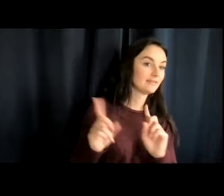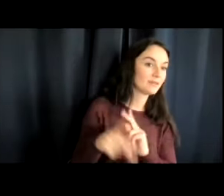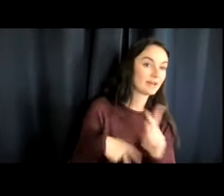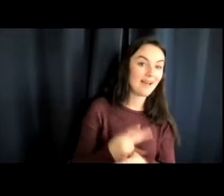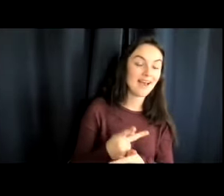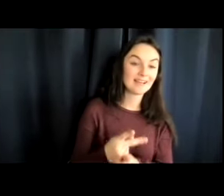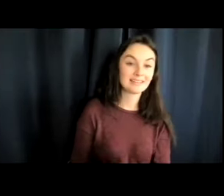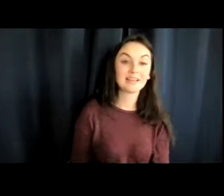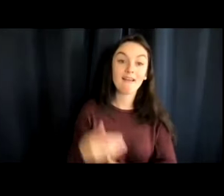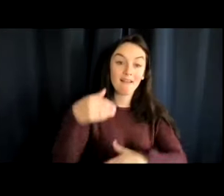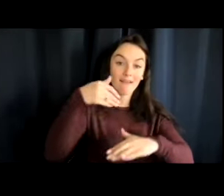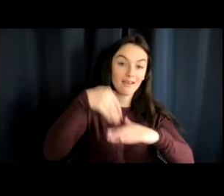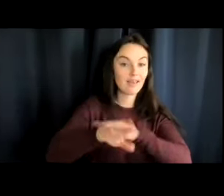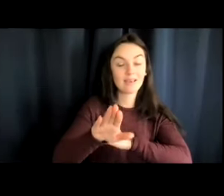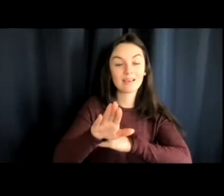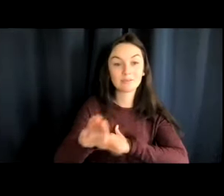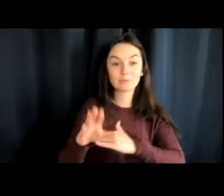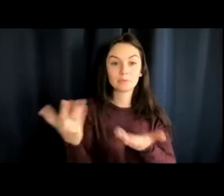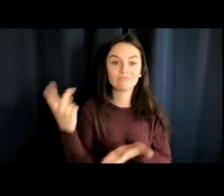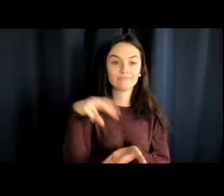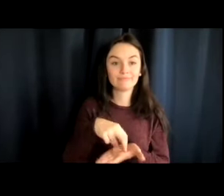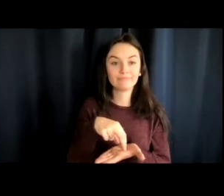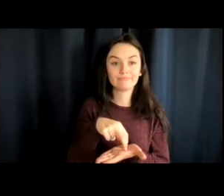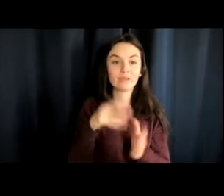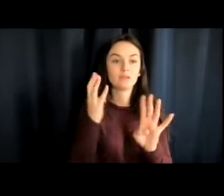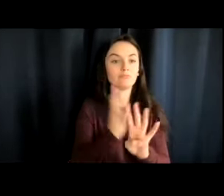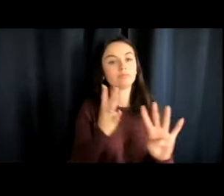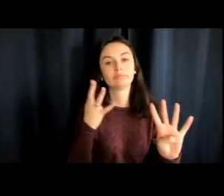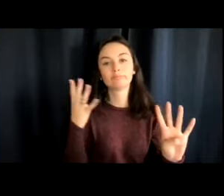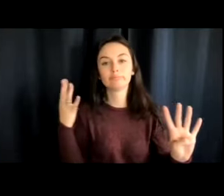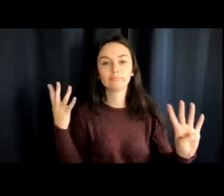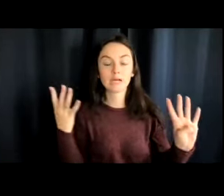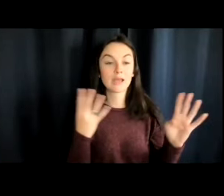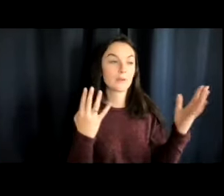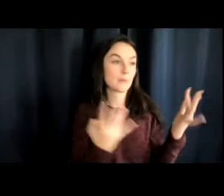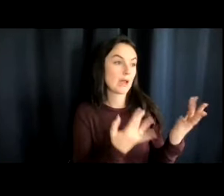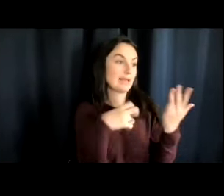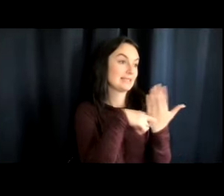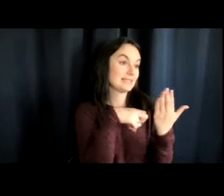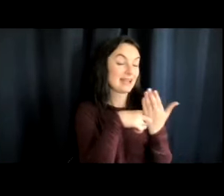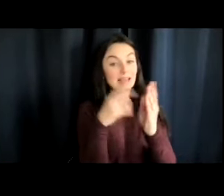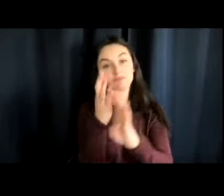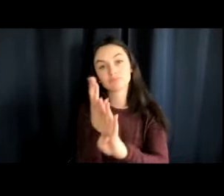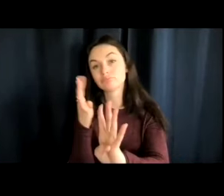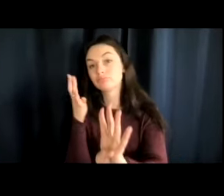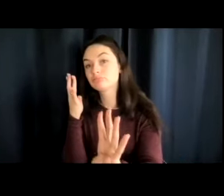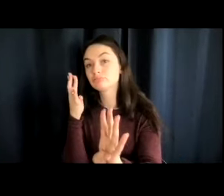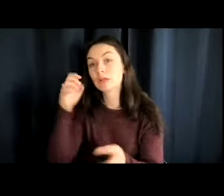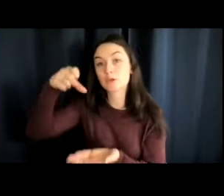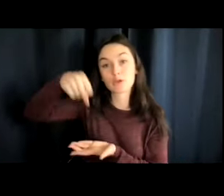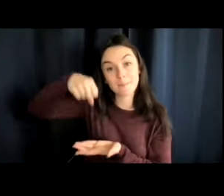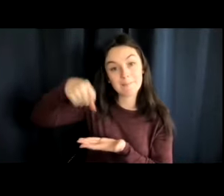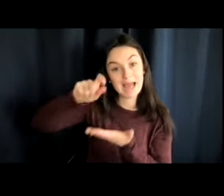Inside the airport, you stand in lines. You stand in lines to get your ticket. You stand in lines to check your bags.